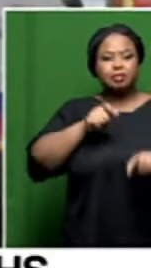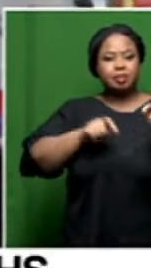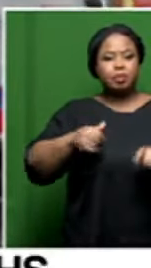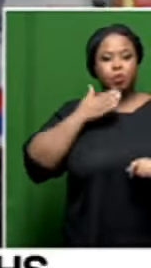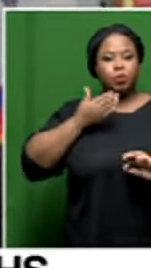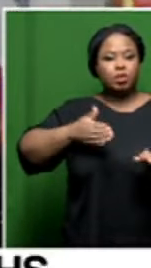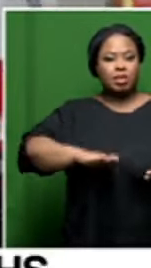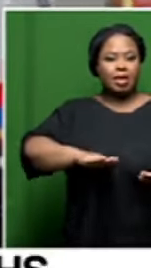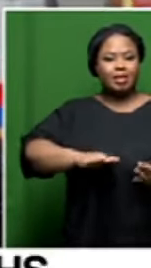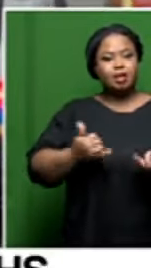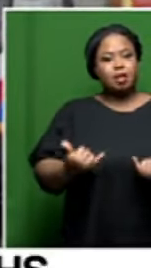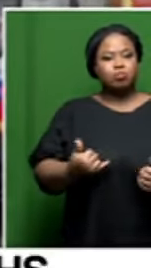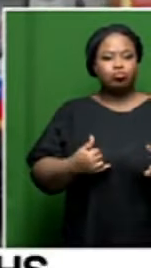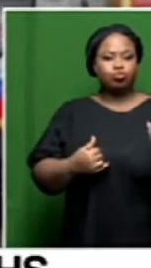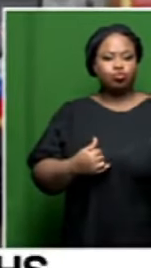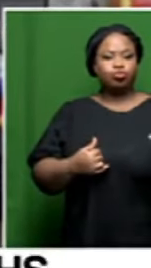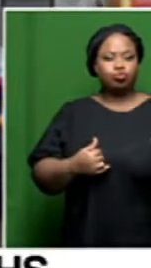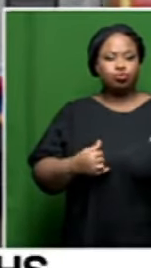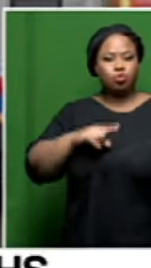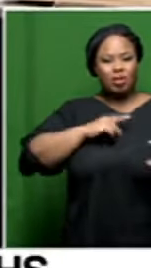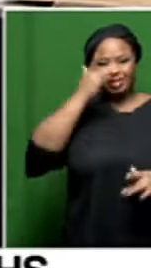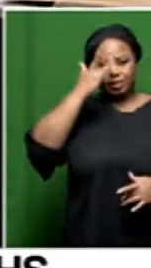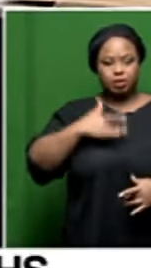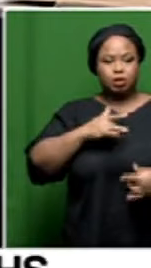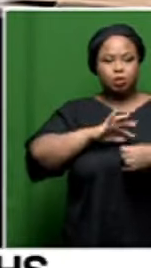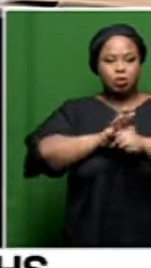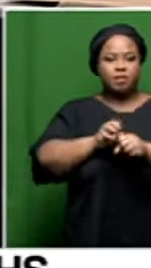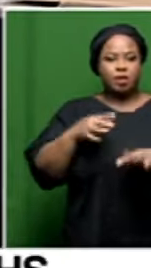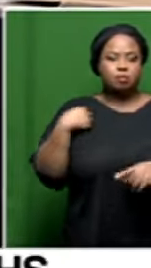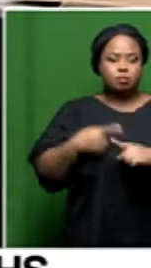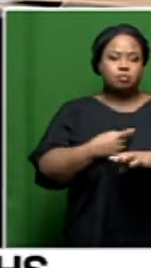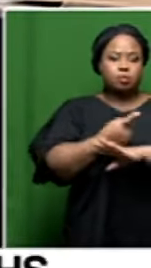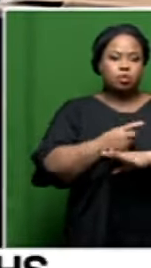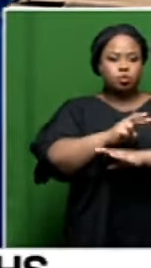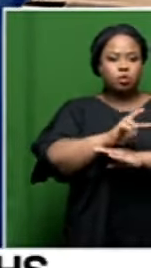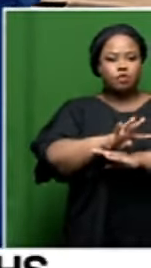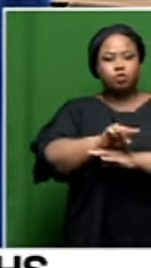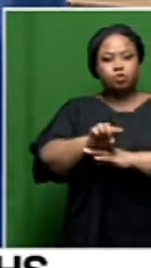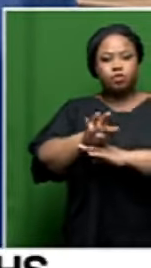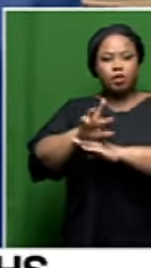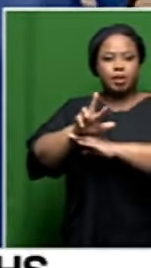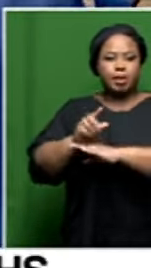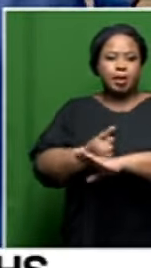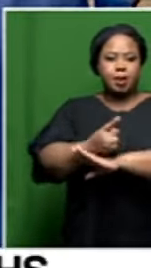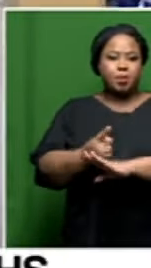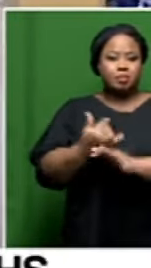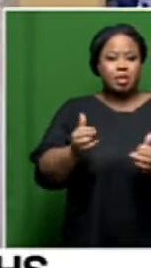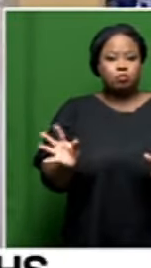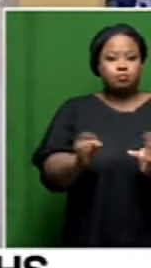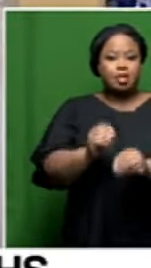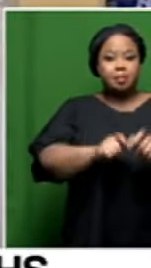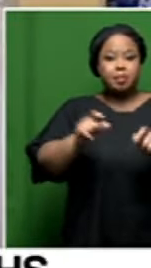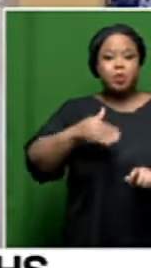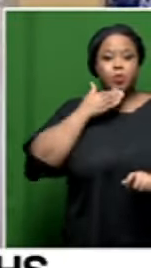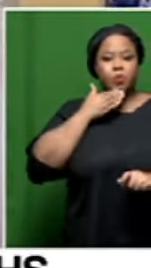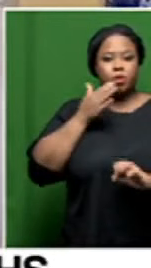two more people have succumbed to COVID-19-related illnesses in the past 24 to 48 hours. This brings